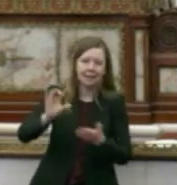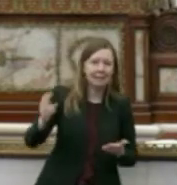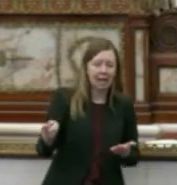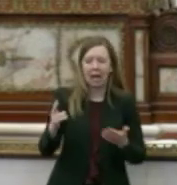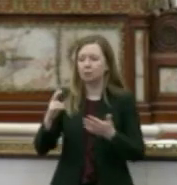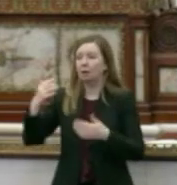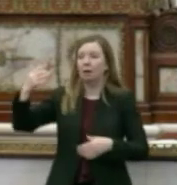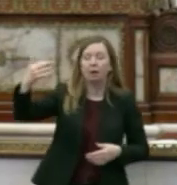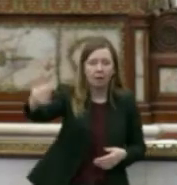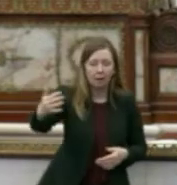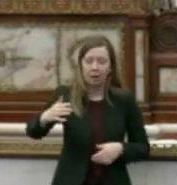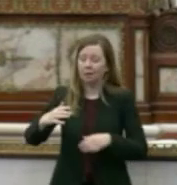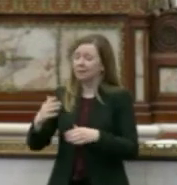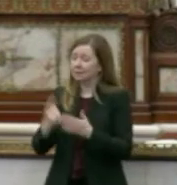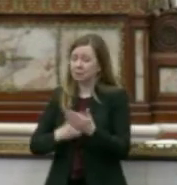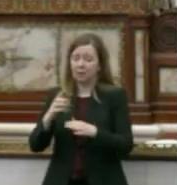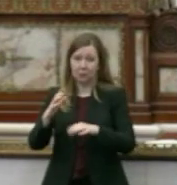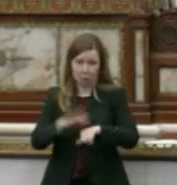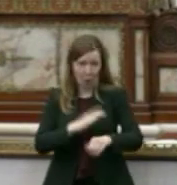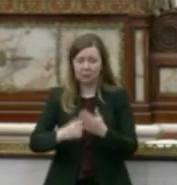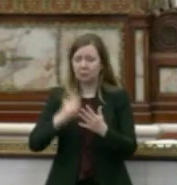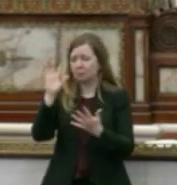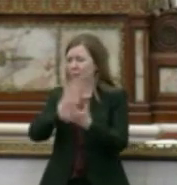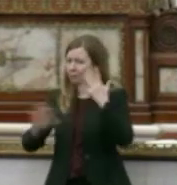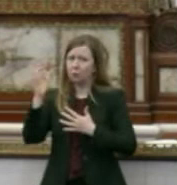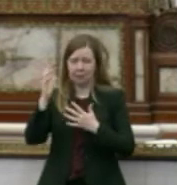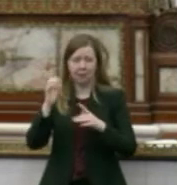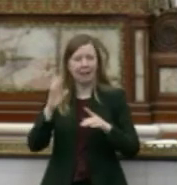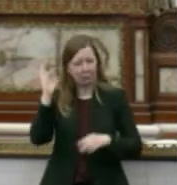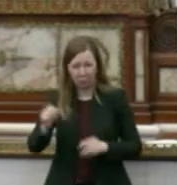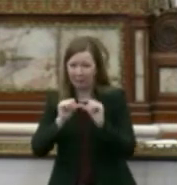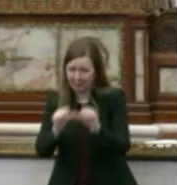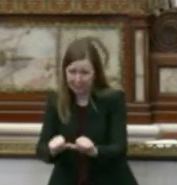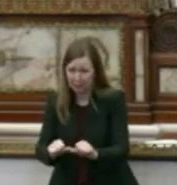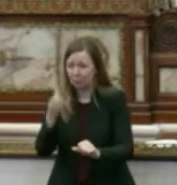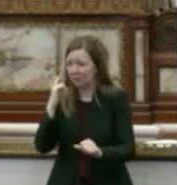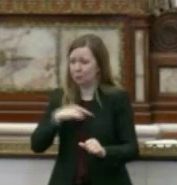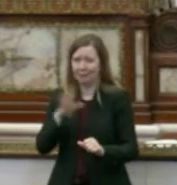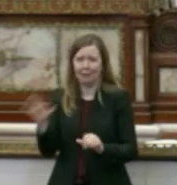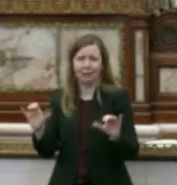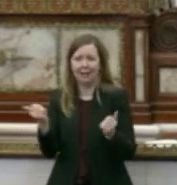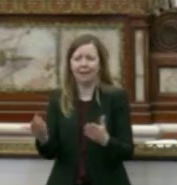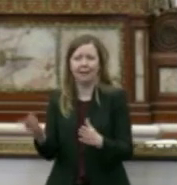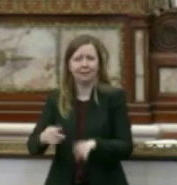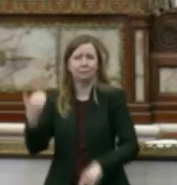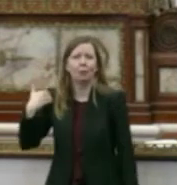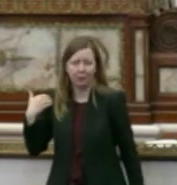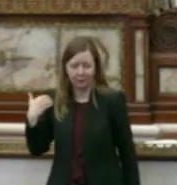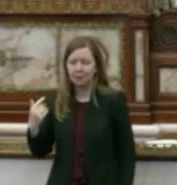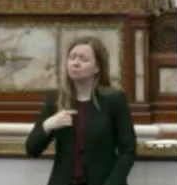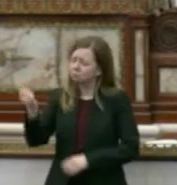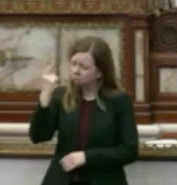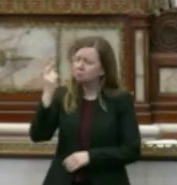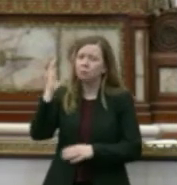been slow and confusing at times and likely will continue to be so as nothing like this has ever been tried. It's understandable that